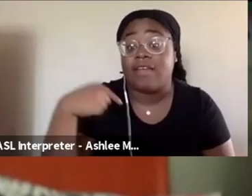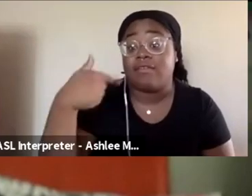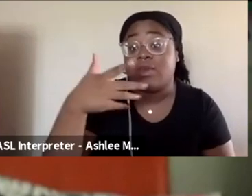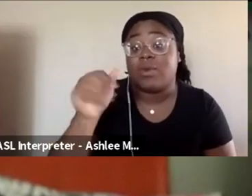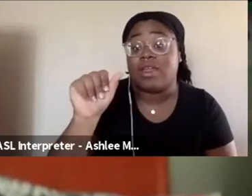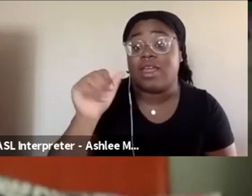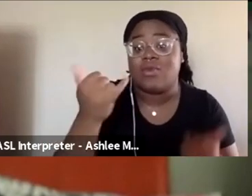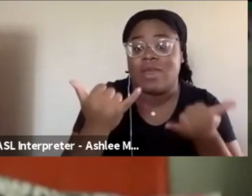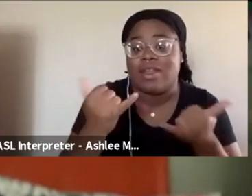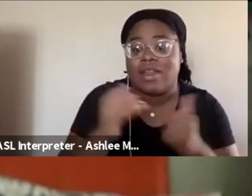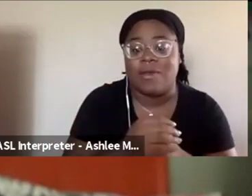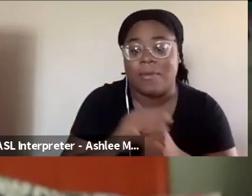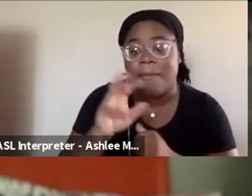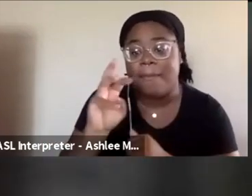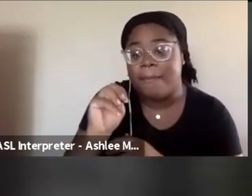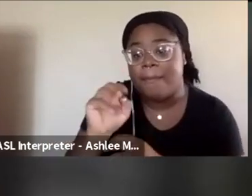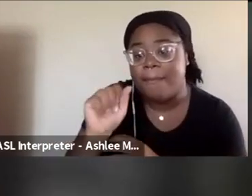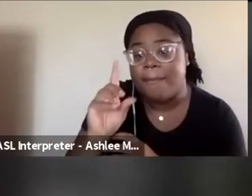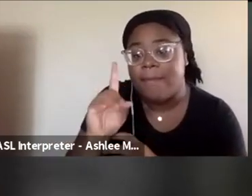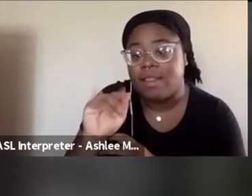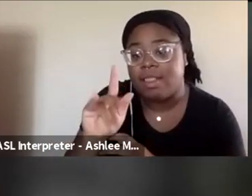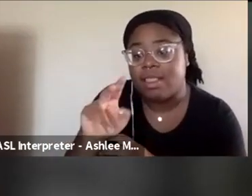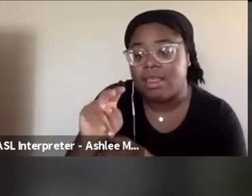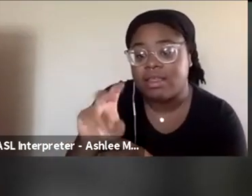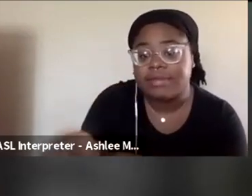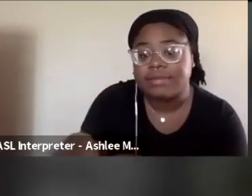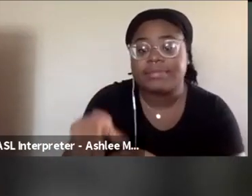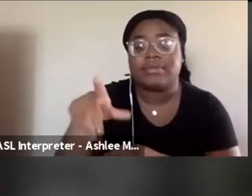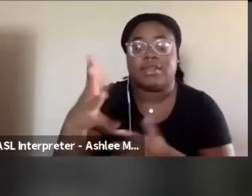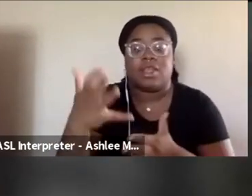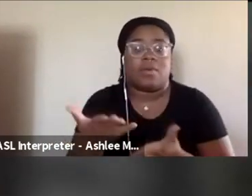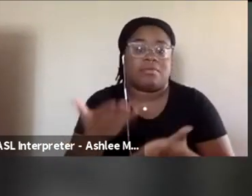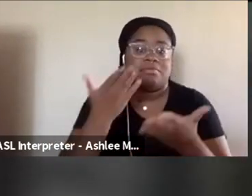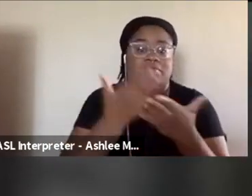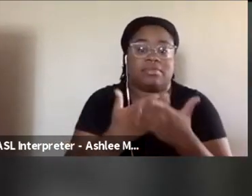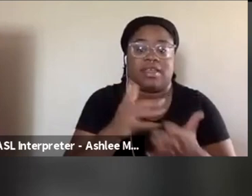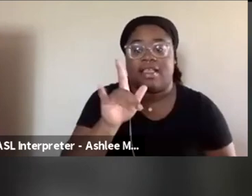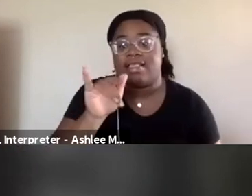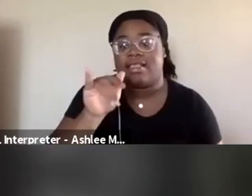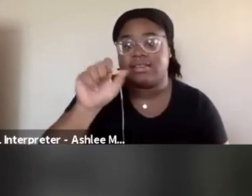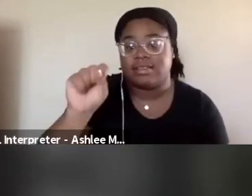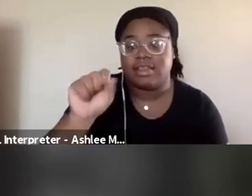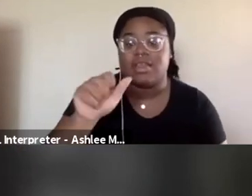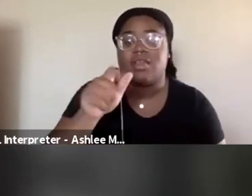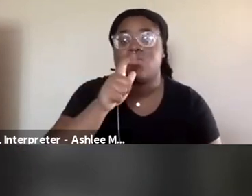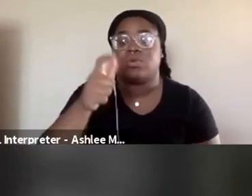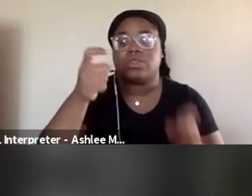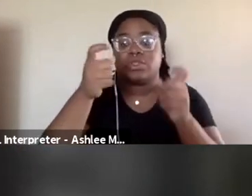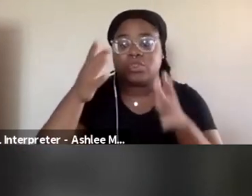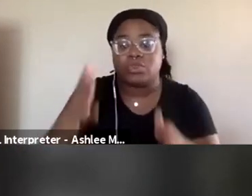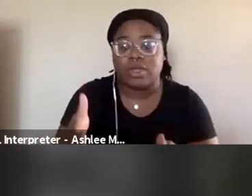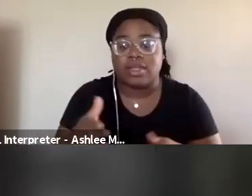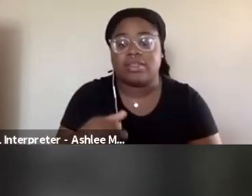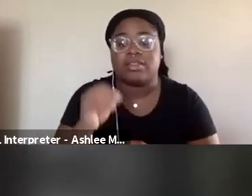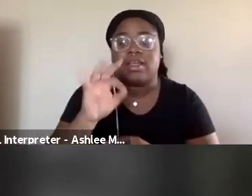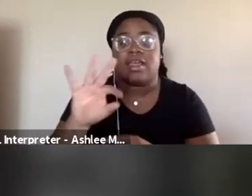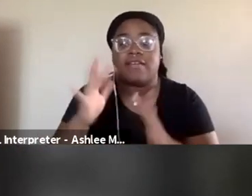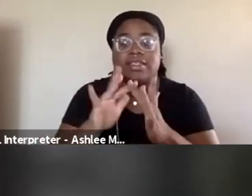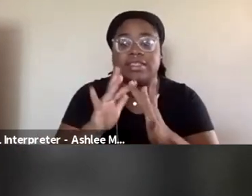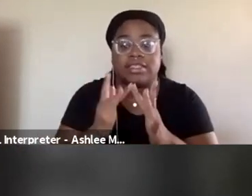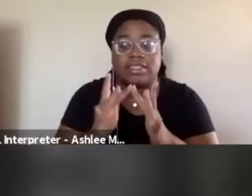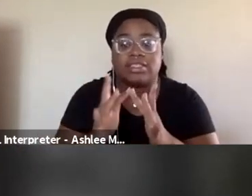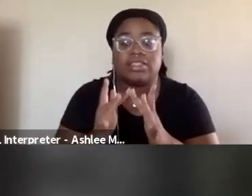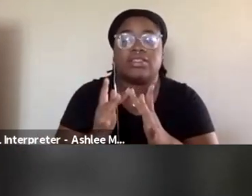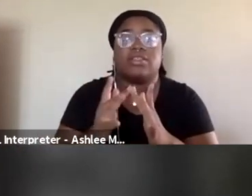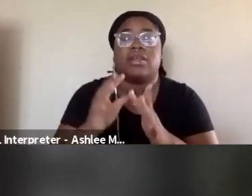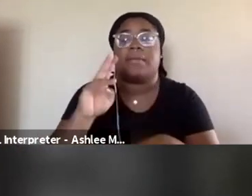right now. Madeline? Yeah. So I'd love to bring on Lisa Emery, who is our Director of Digital Media, to ask some